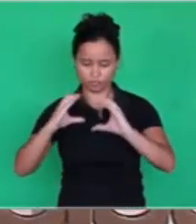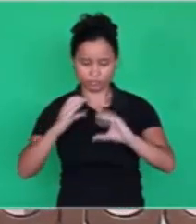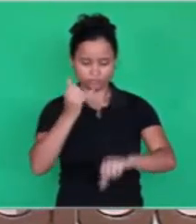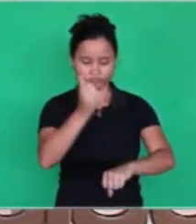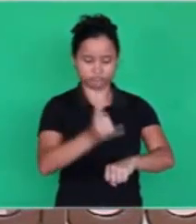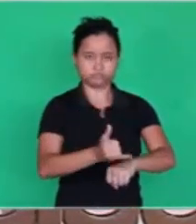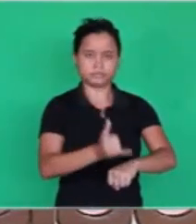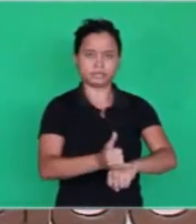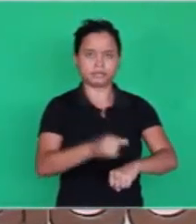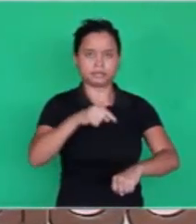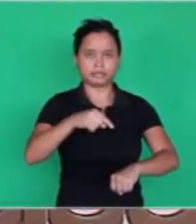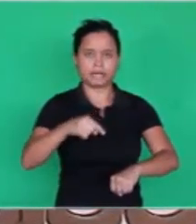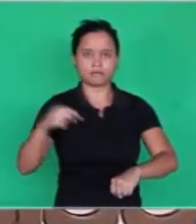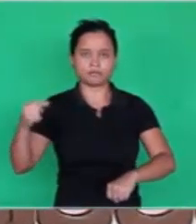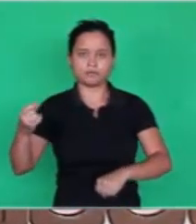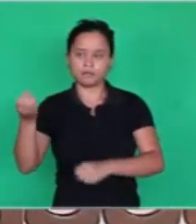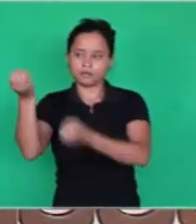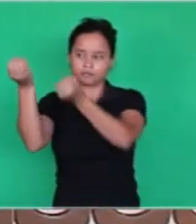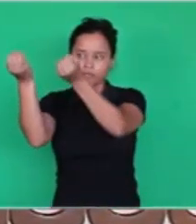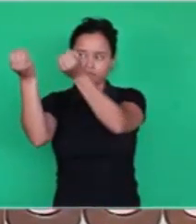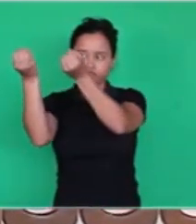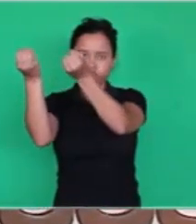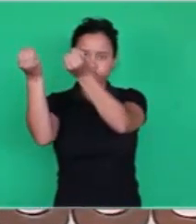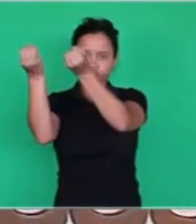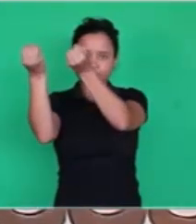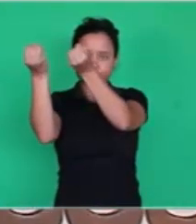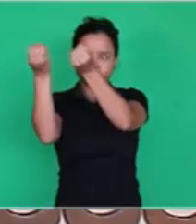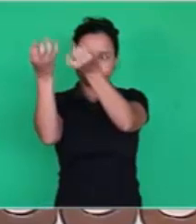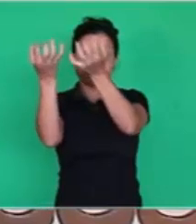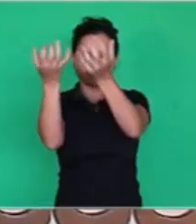a fire, and it will melt.